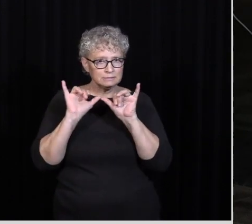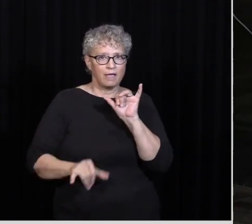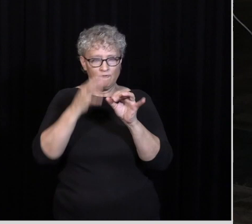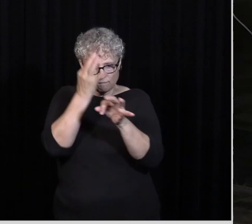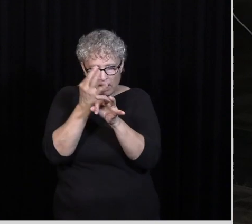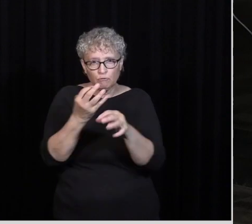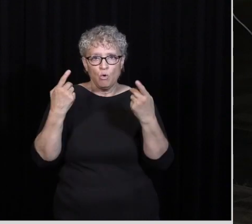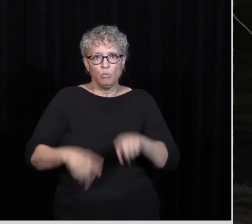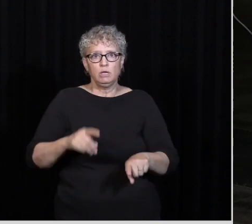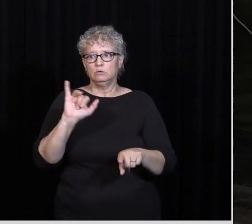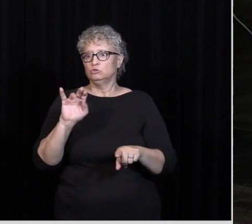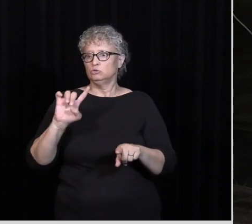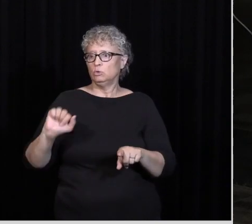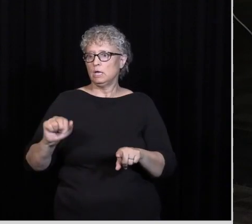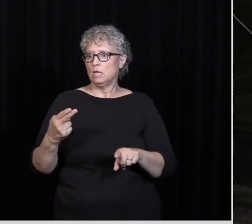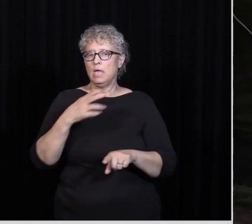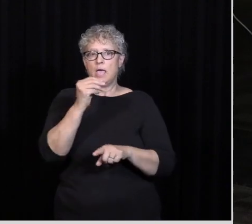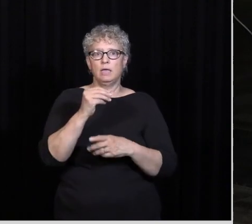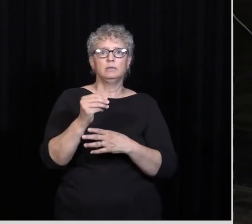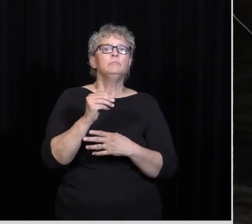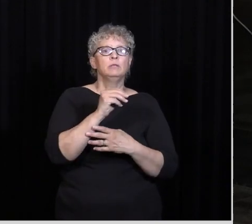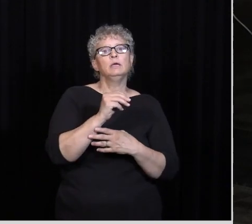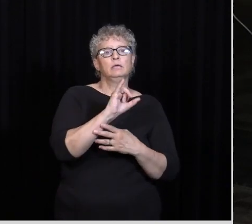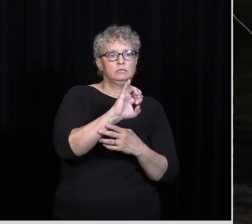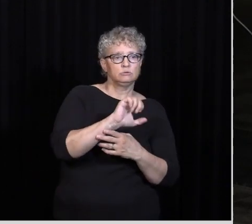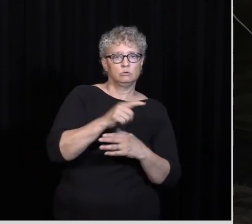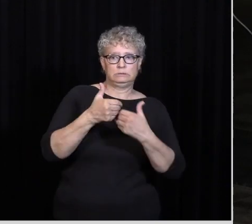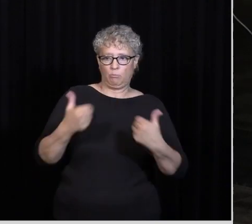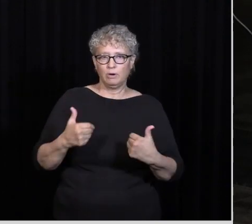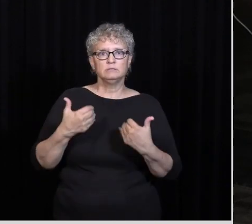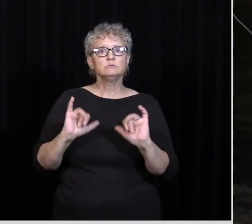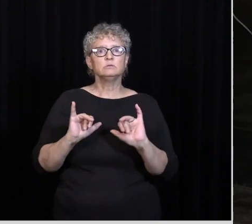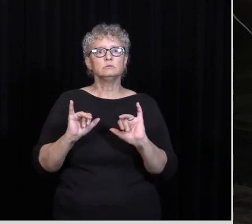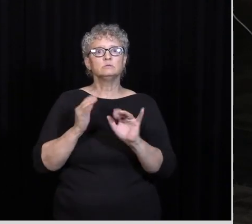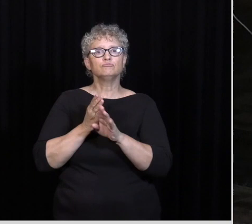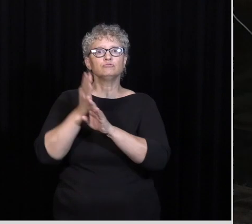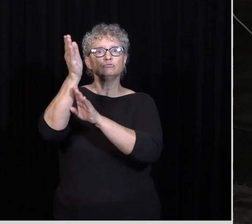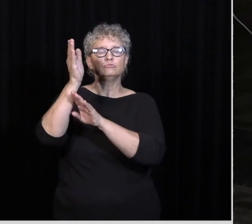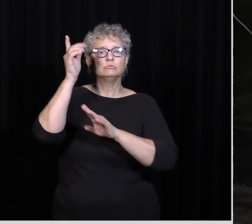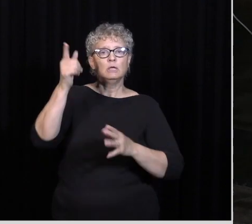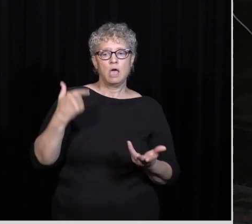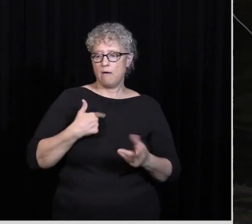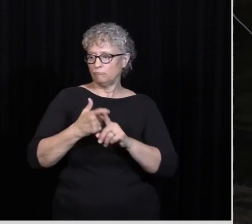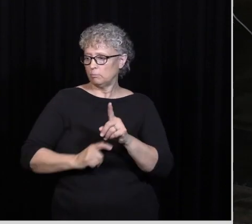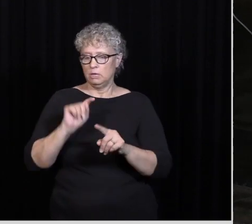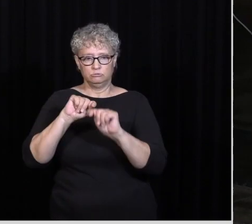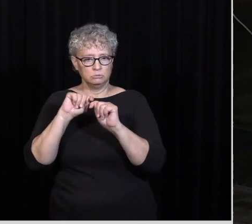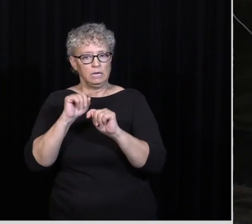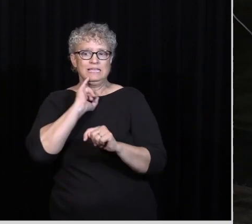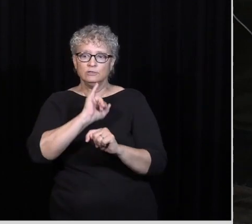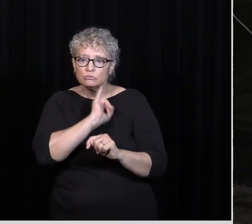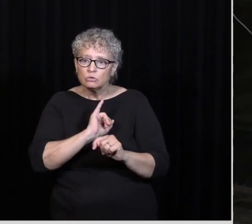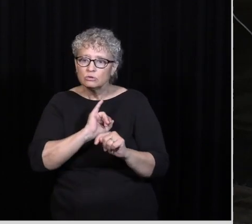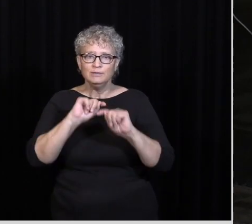Judah and Israel Separated Paul is like I am Israel I am of the tribe Of Benjamin I know where I